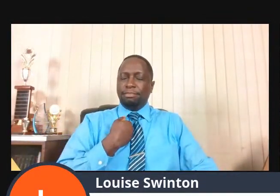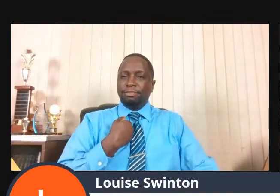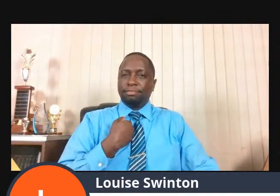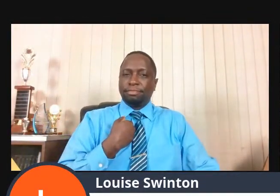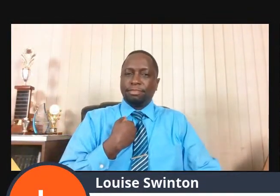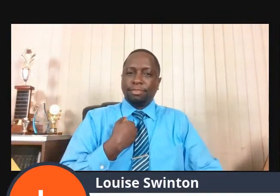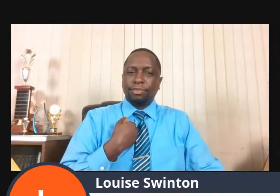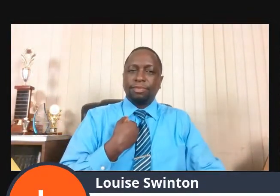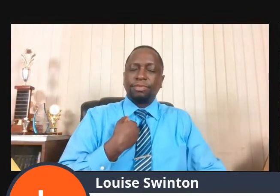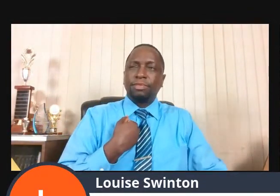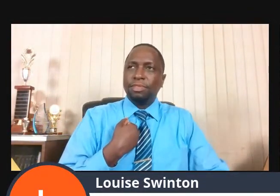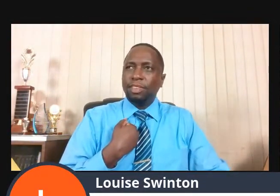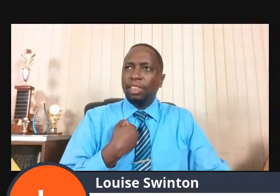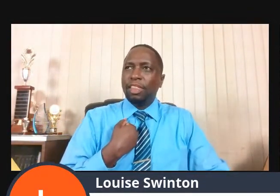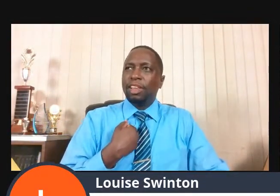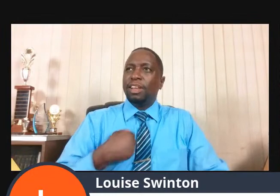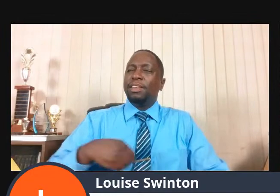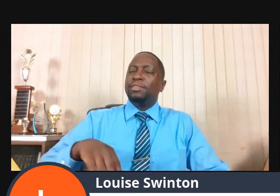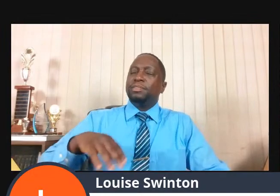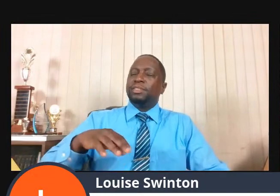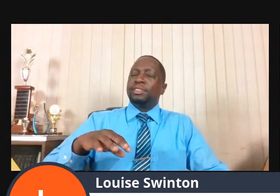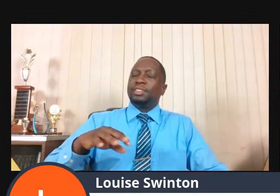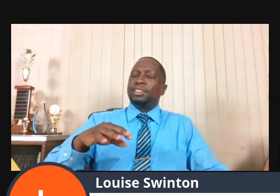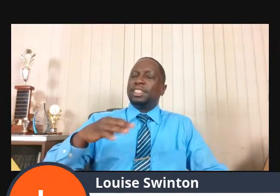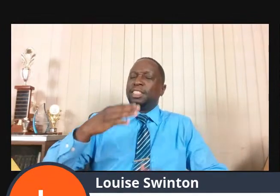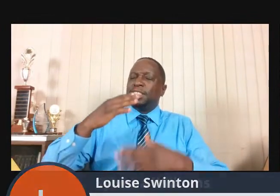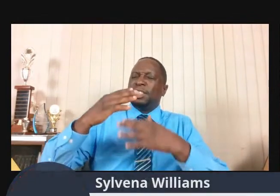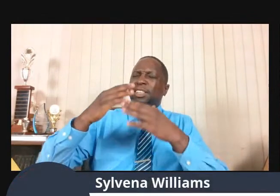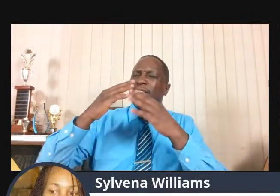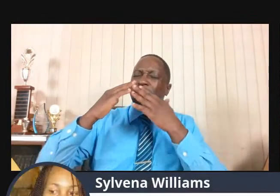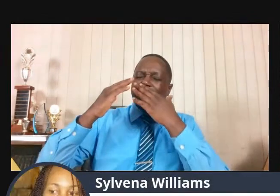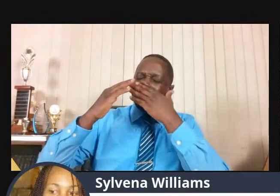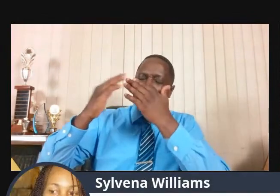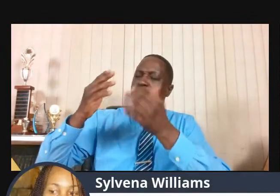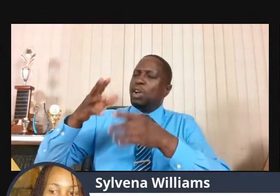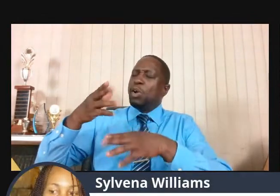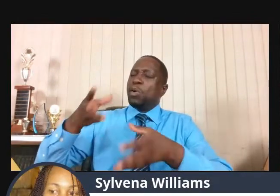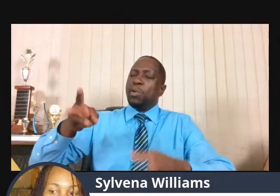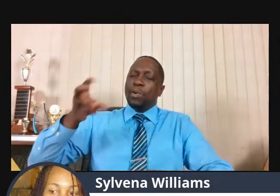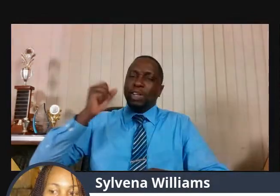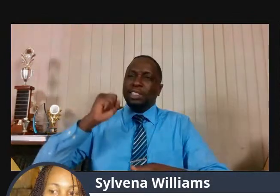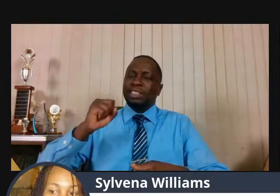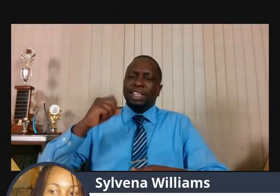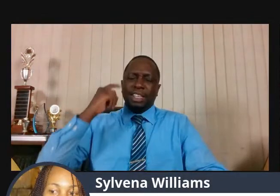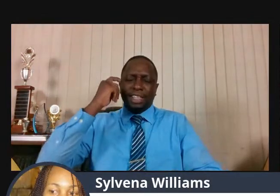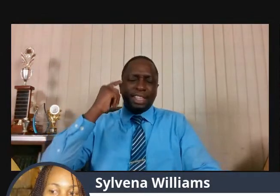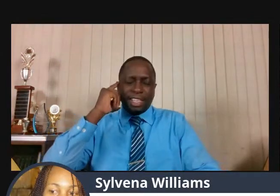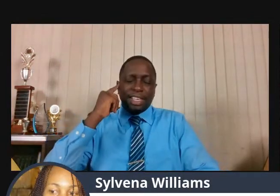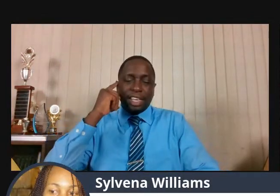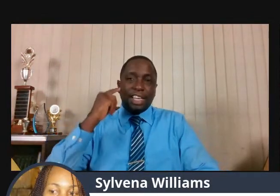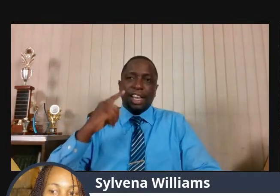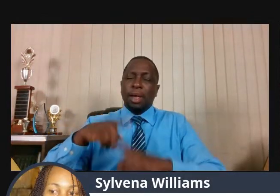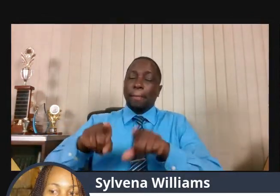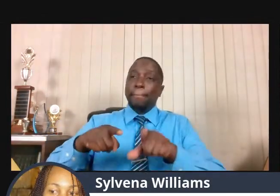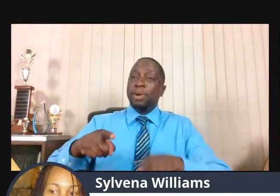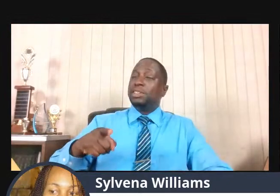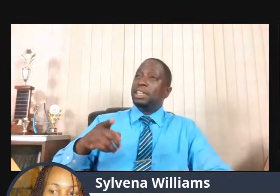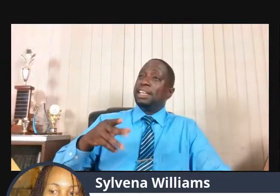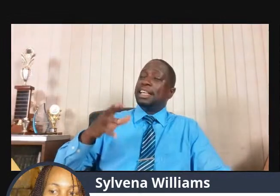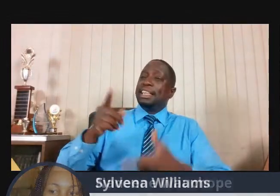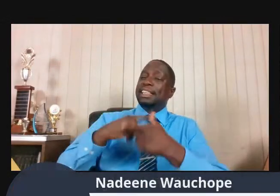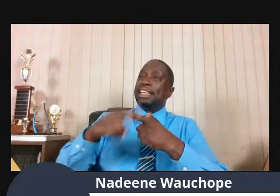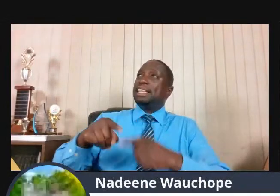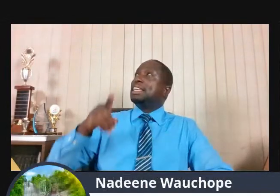his head. His humanity was shrinking back when it thought about the